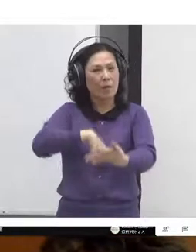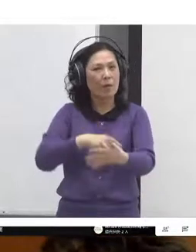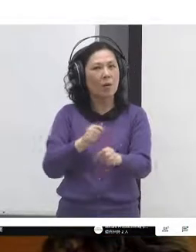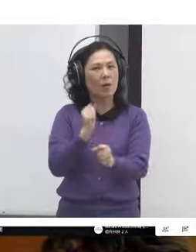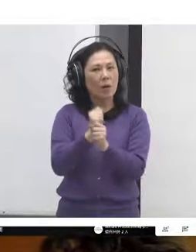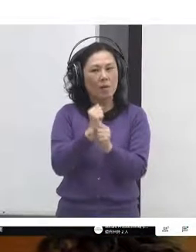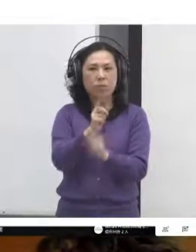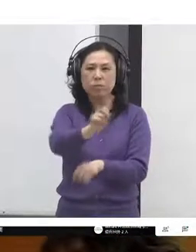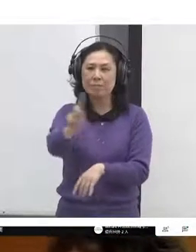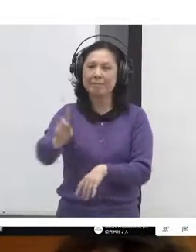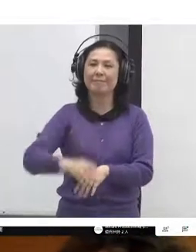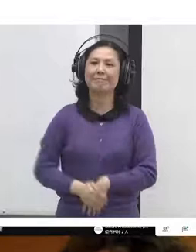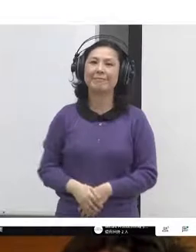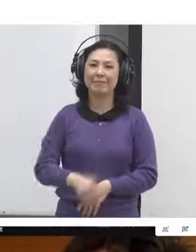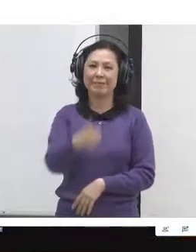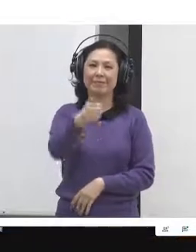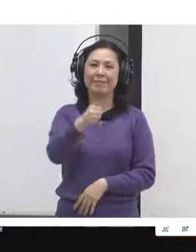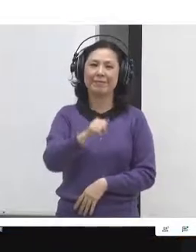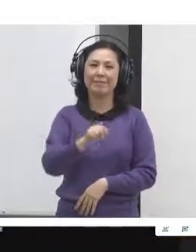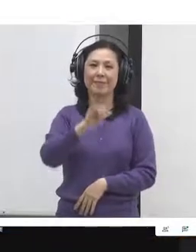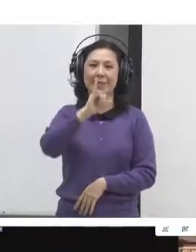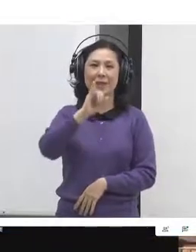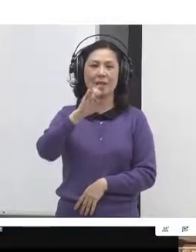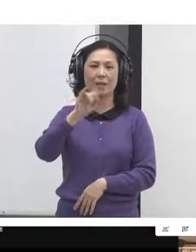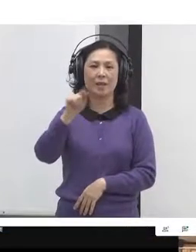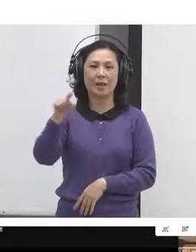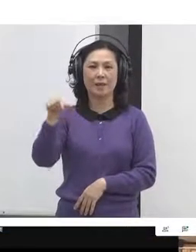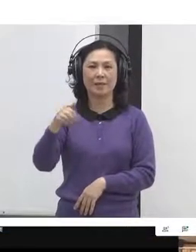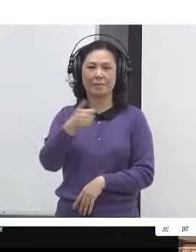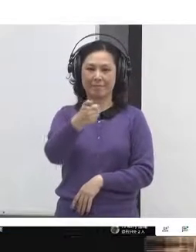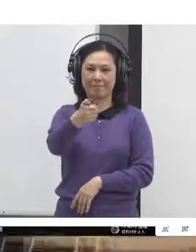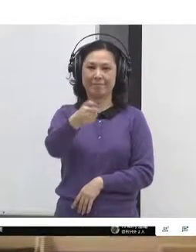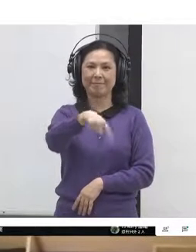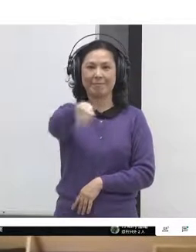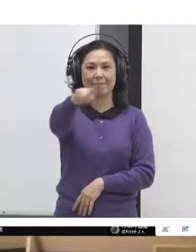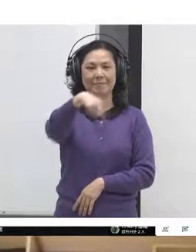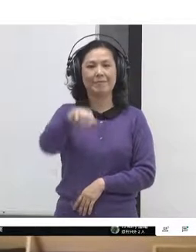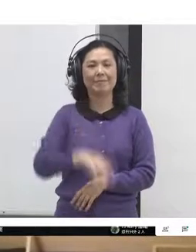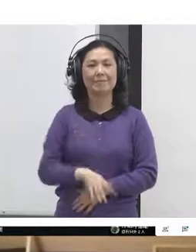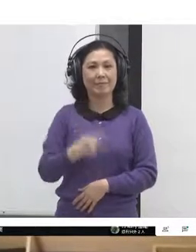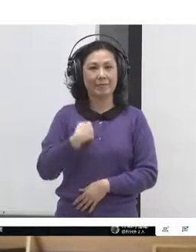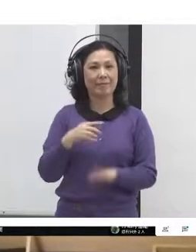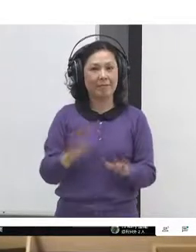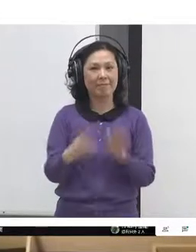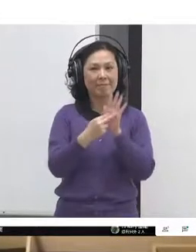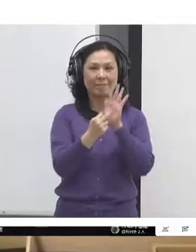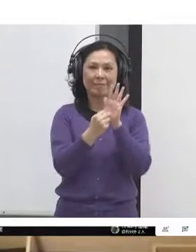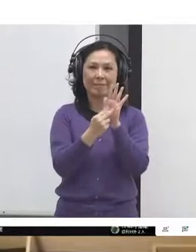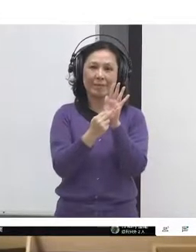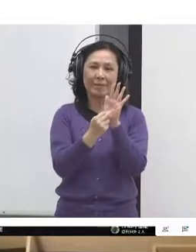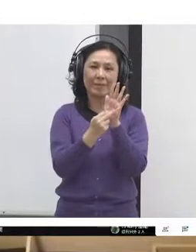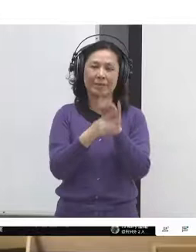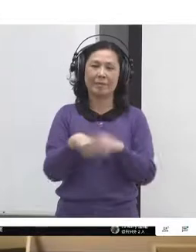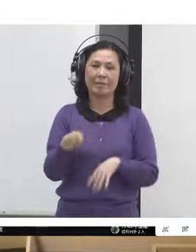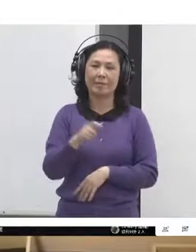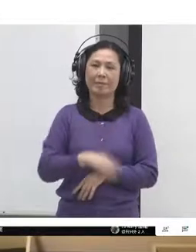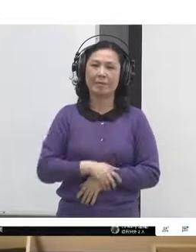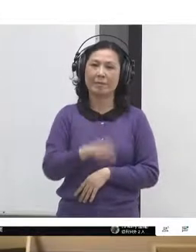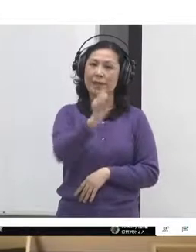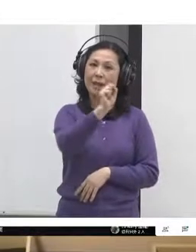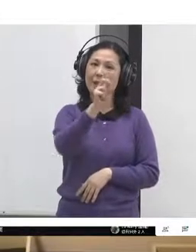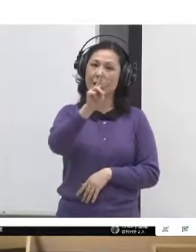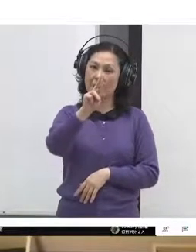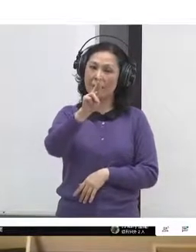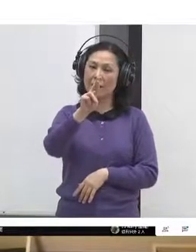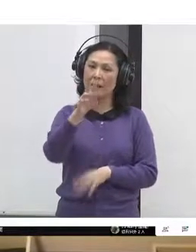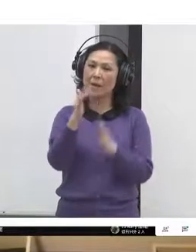Thanks, Liz. And yeah, thank you, everybody. So, yeah, I'm going to just share a little bit about what's happening with Extinction Rebellion and democracy. And